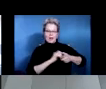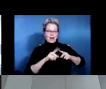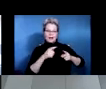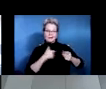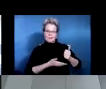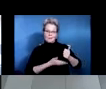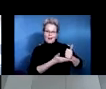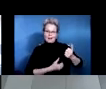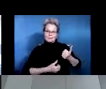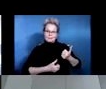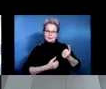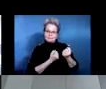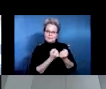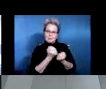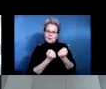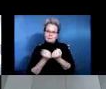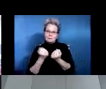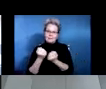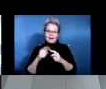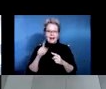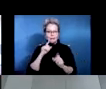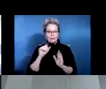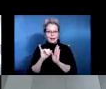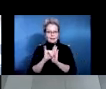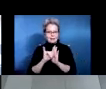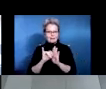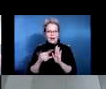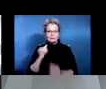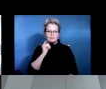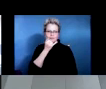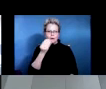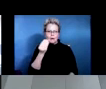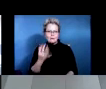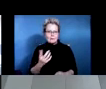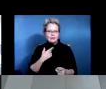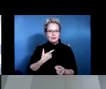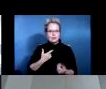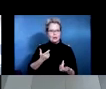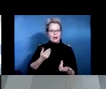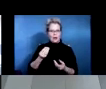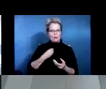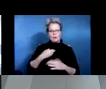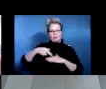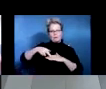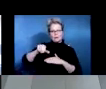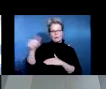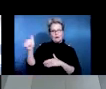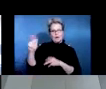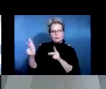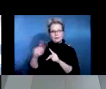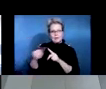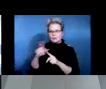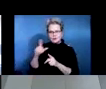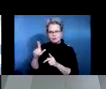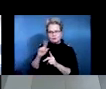information that was incorrect and re-communicate that information to a third person. So we really were trying to simulate